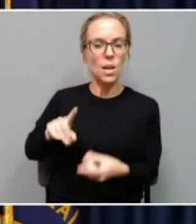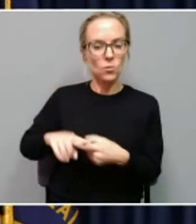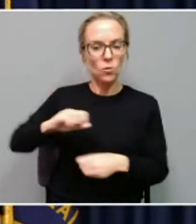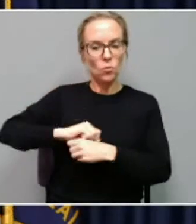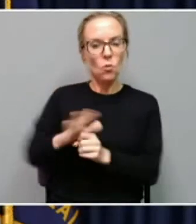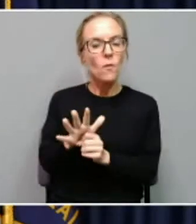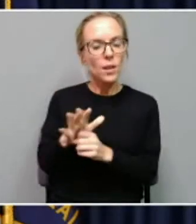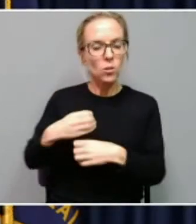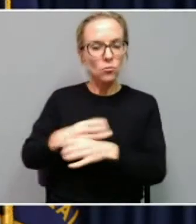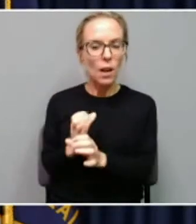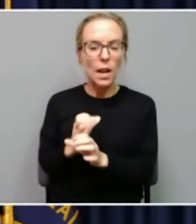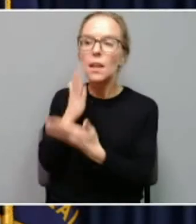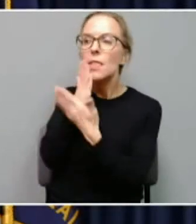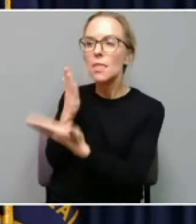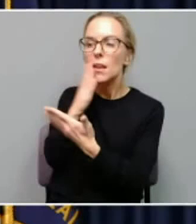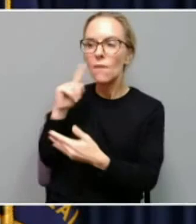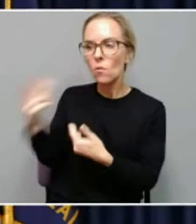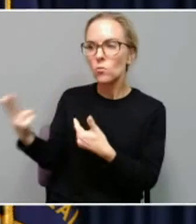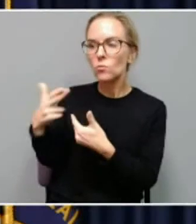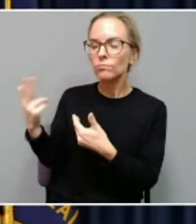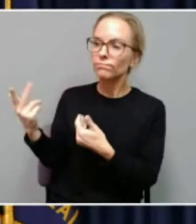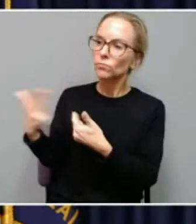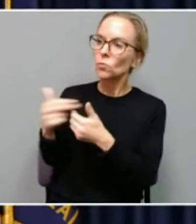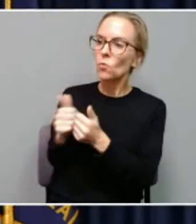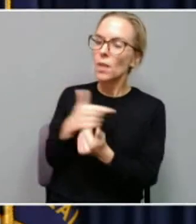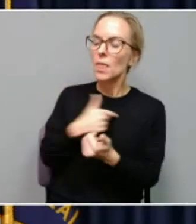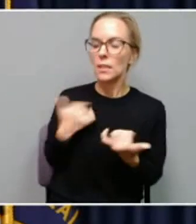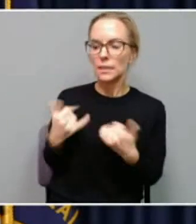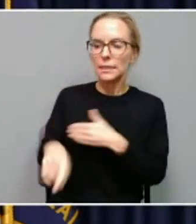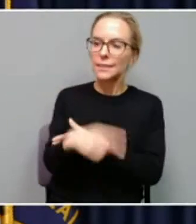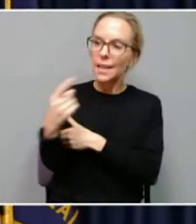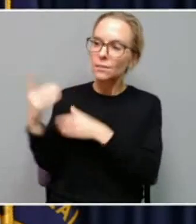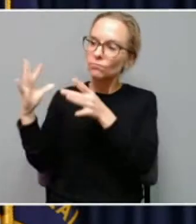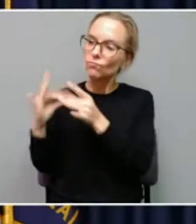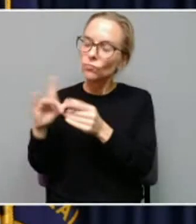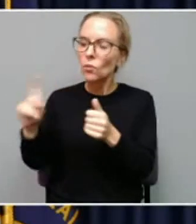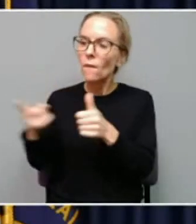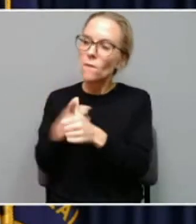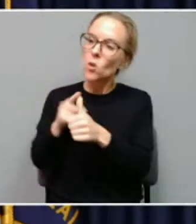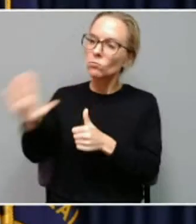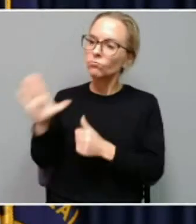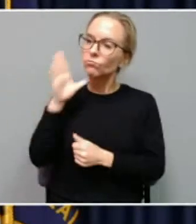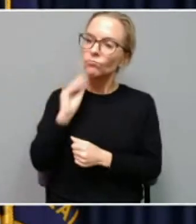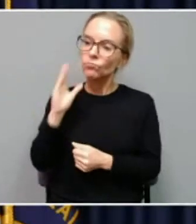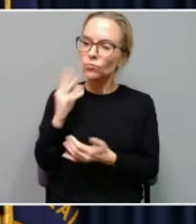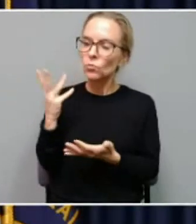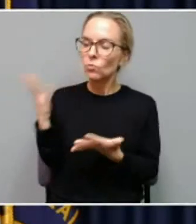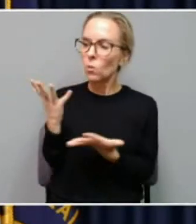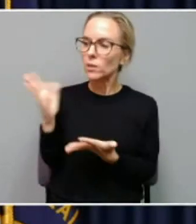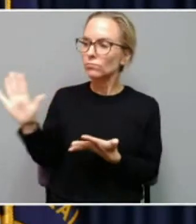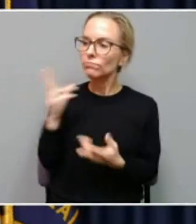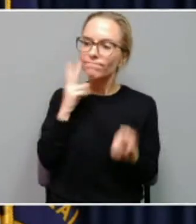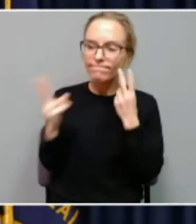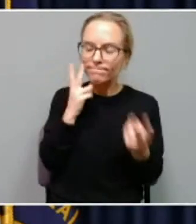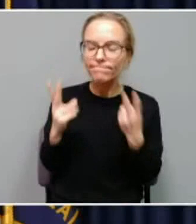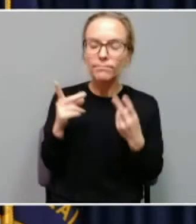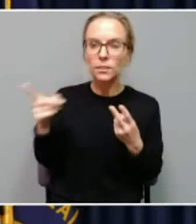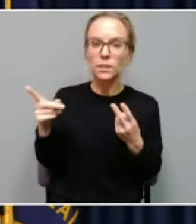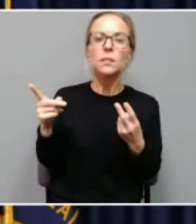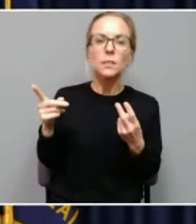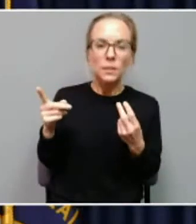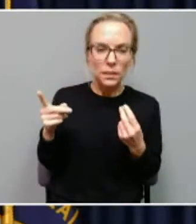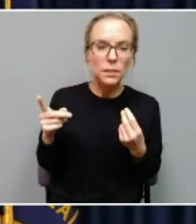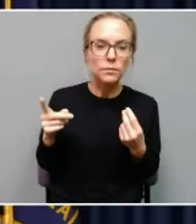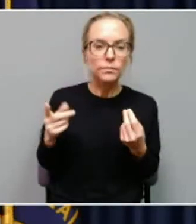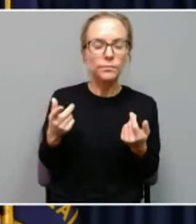joining us today to give a firsthand account of what you all are seeing. And as you're on the way up, let me